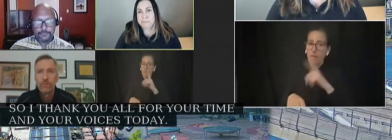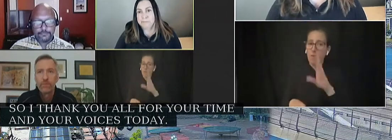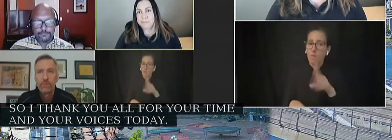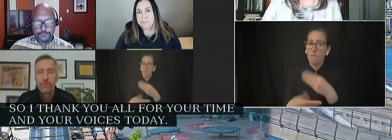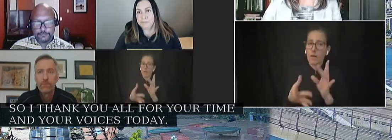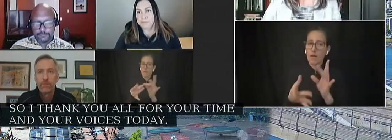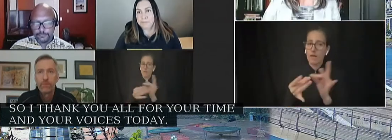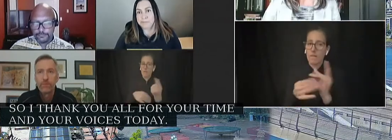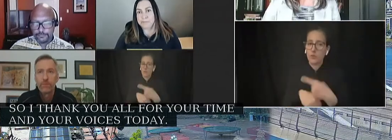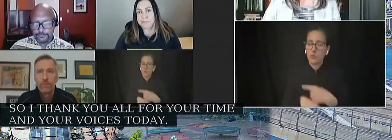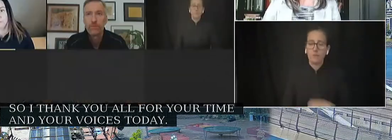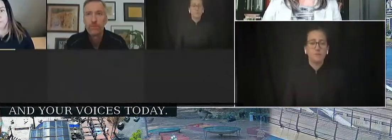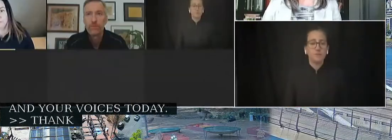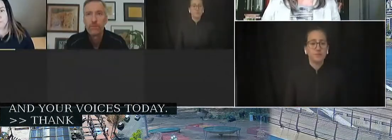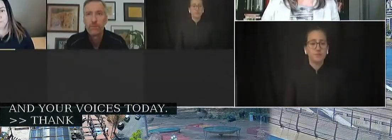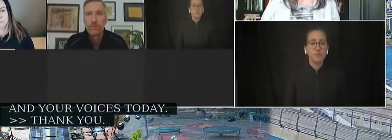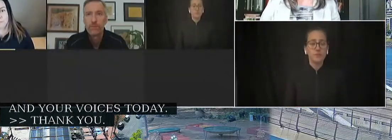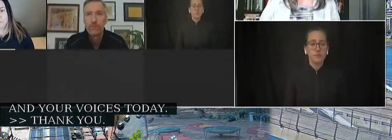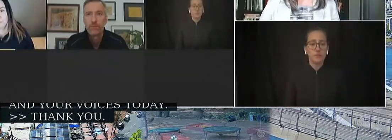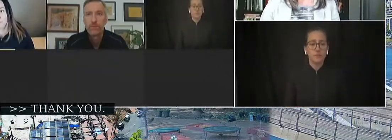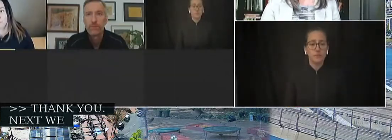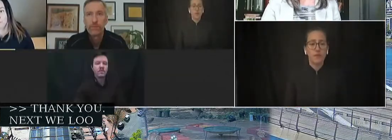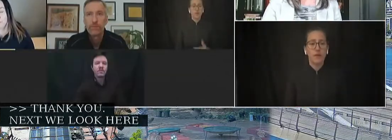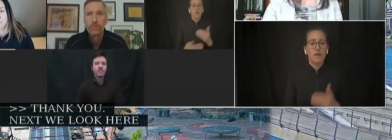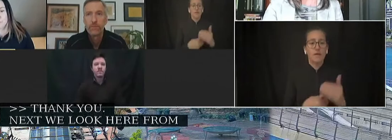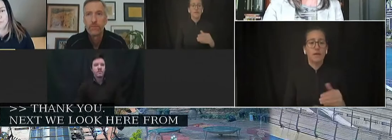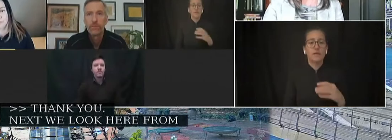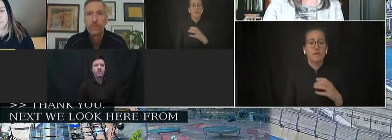Thank you. Next, we will hear from Commissioner Ryan.